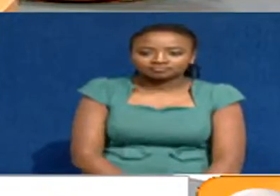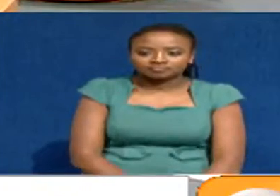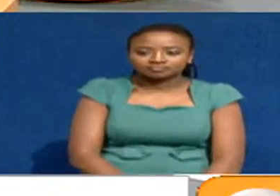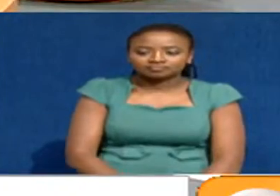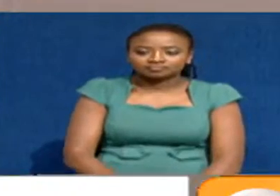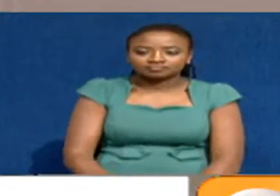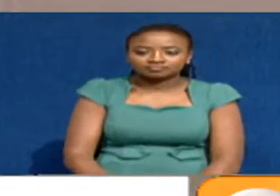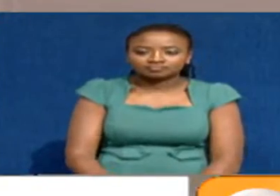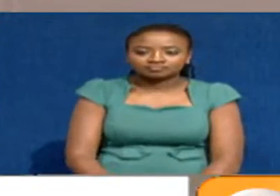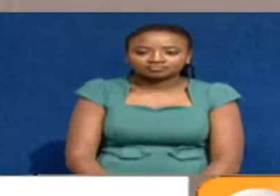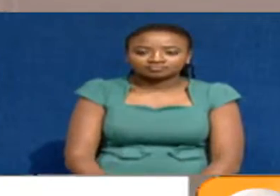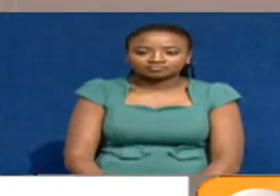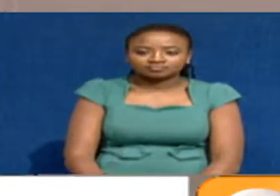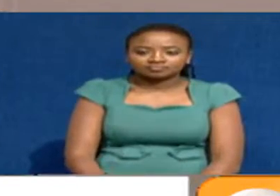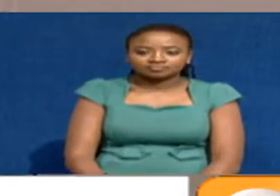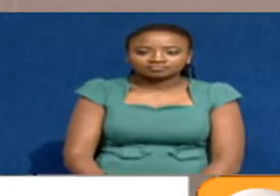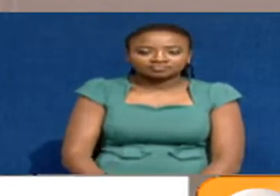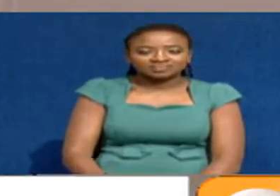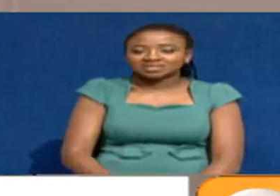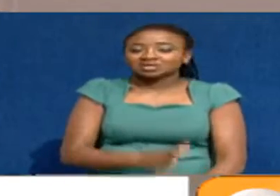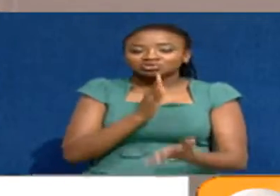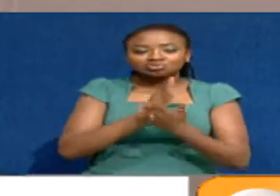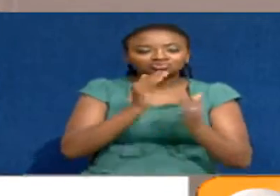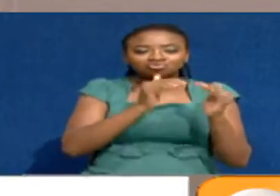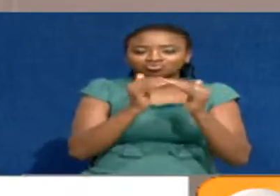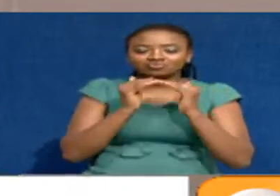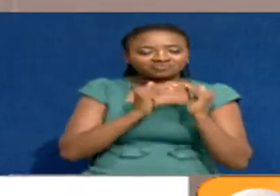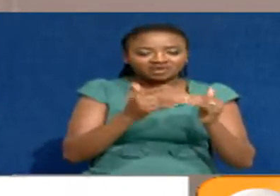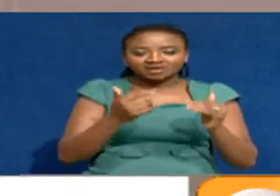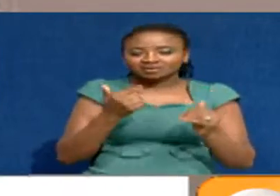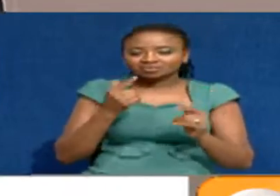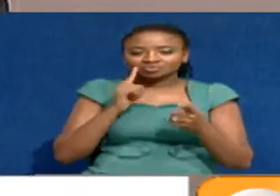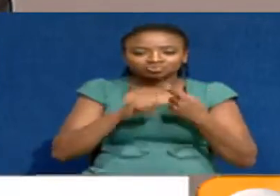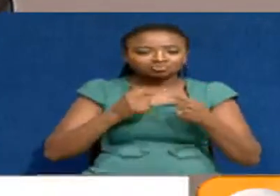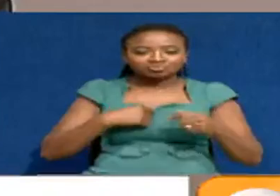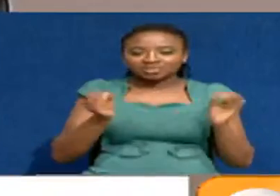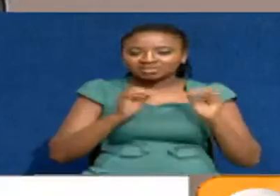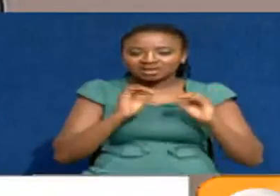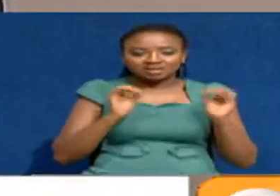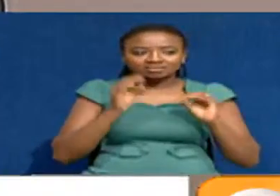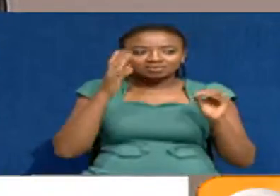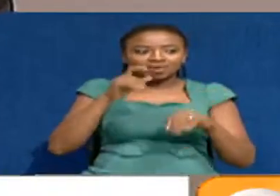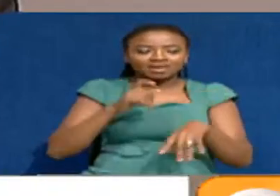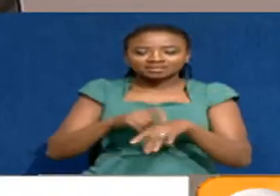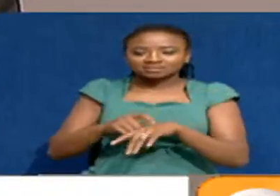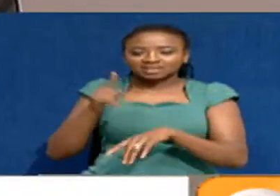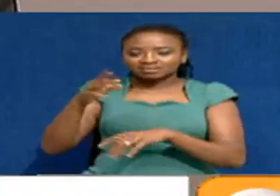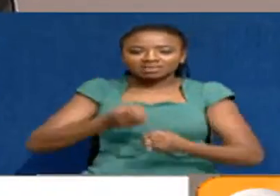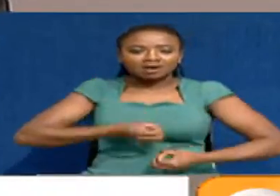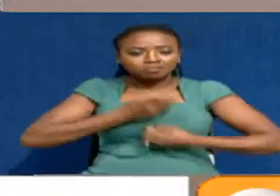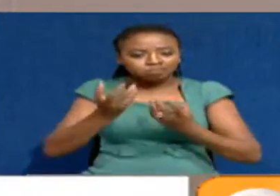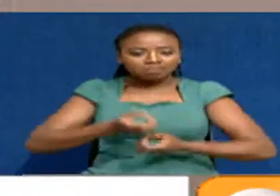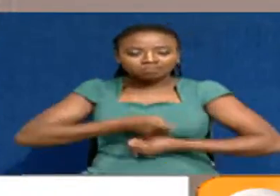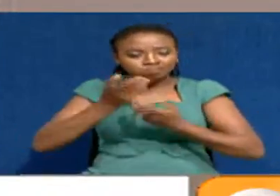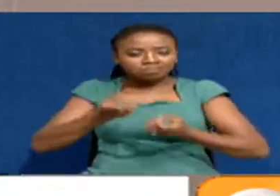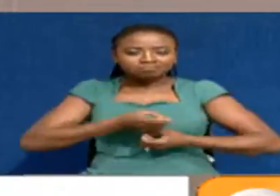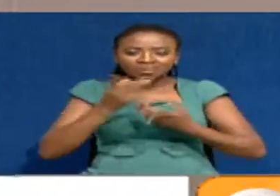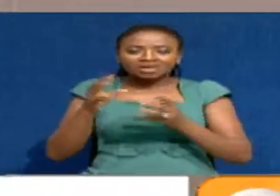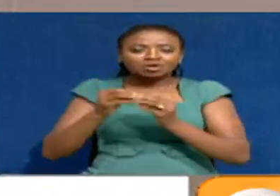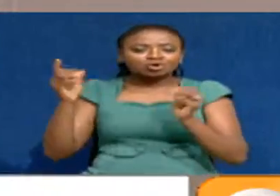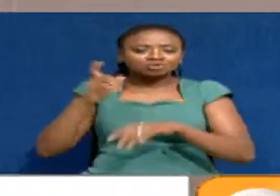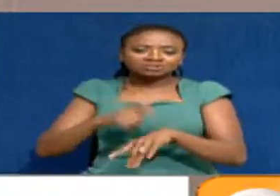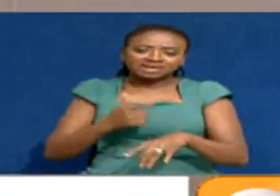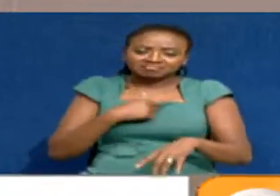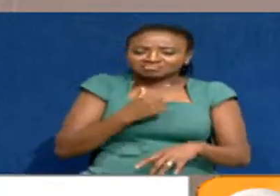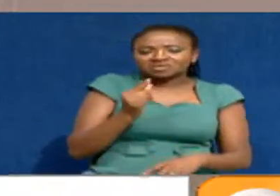Gashagwa took explaining the alleged scandals, I hope you can compensate me in my time to talk. Just say that it's about constituencies. And